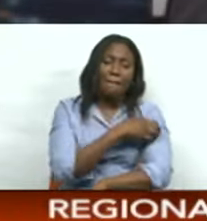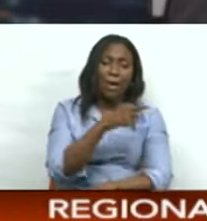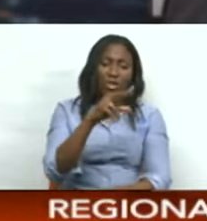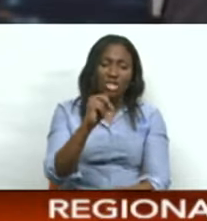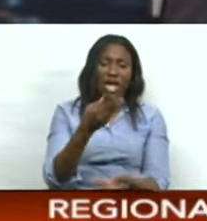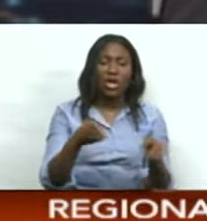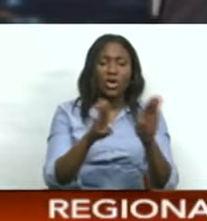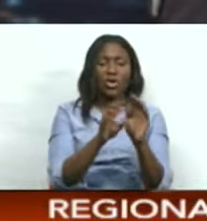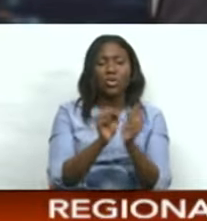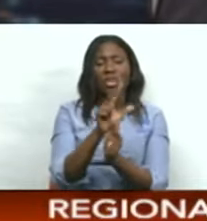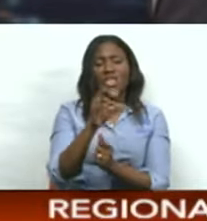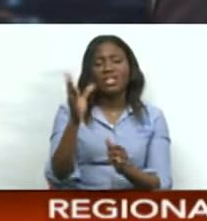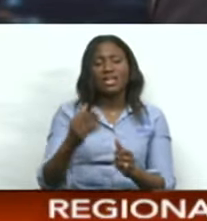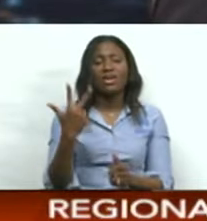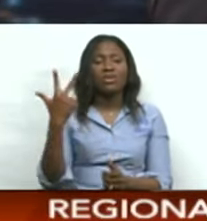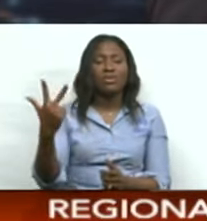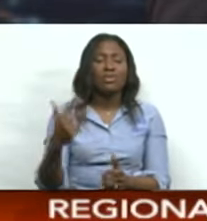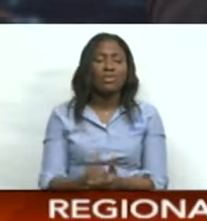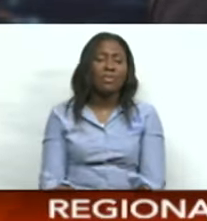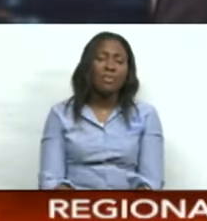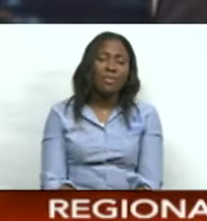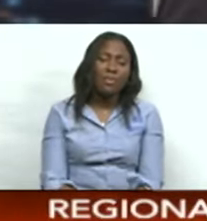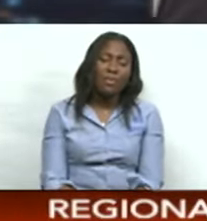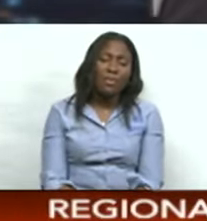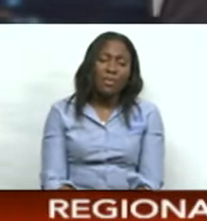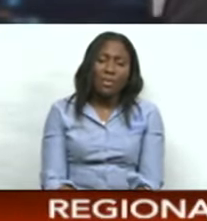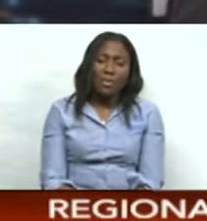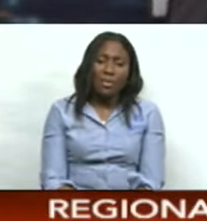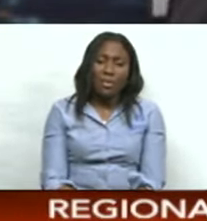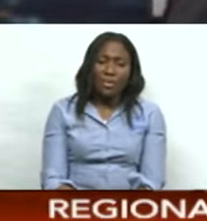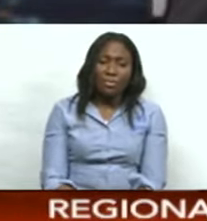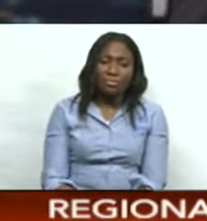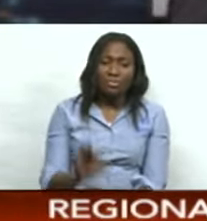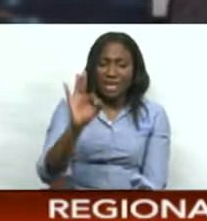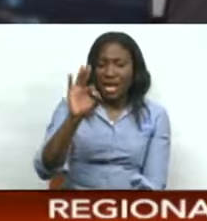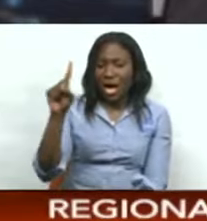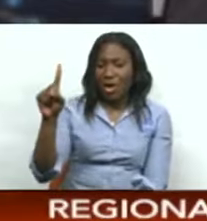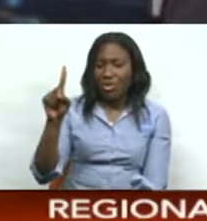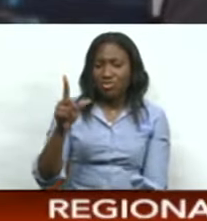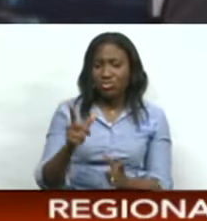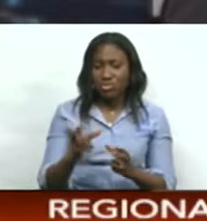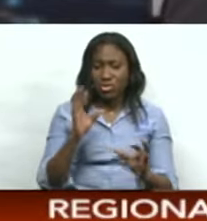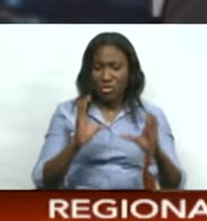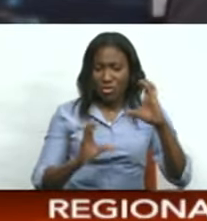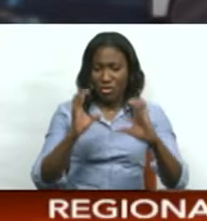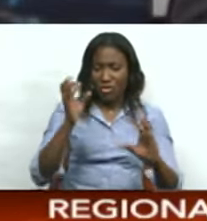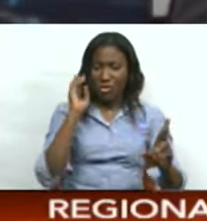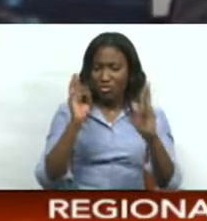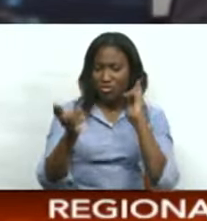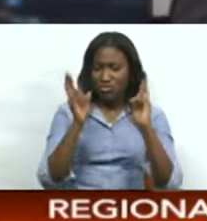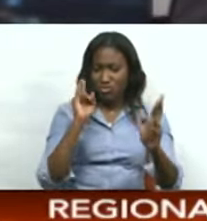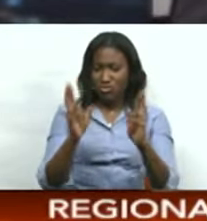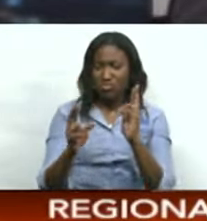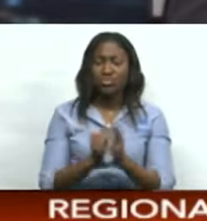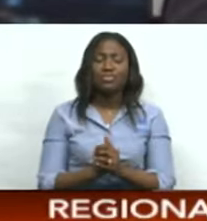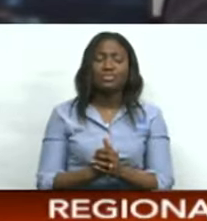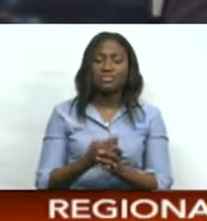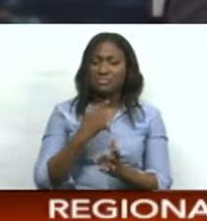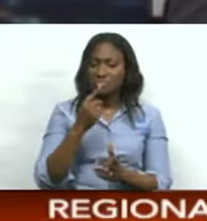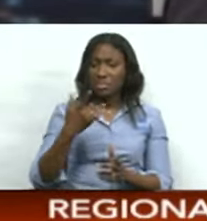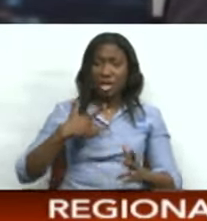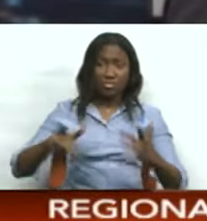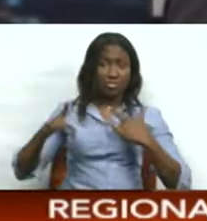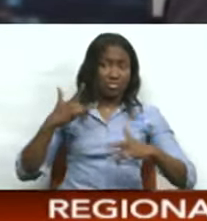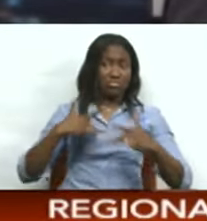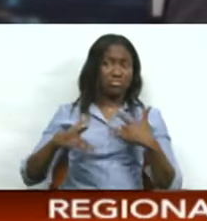day one on 30 for three in reply. Well, Formula One's Red Bull team principal Christian Horner denies wrongdoing after